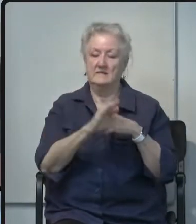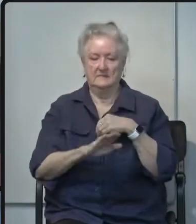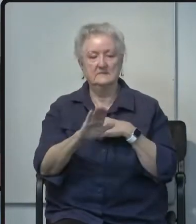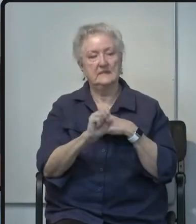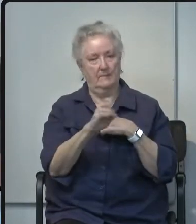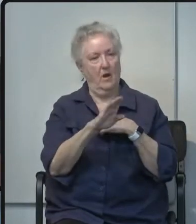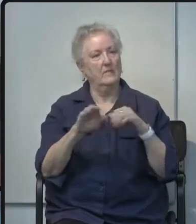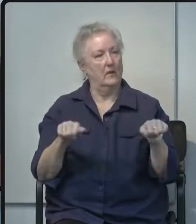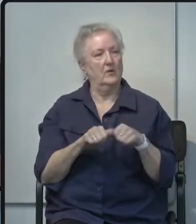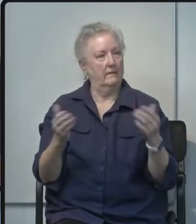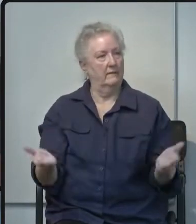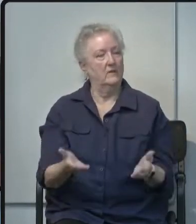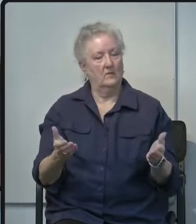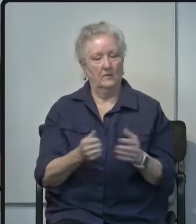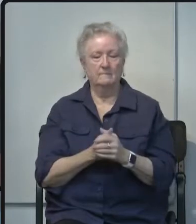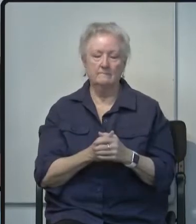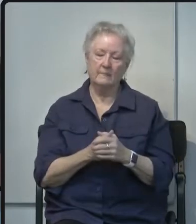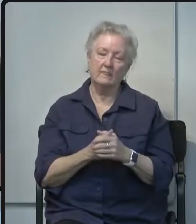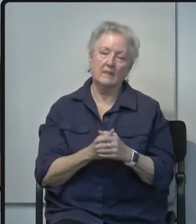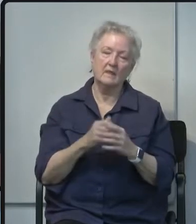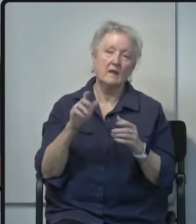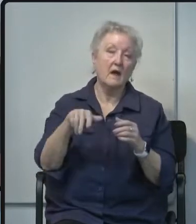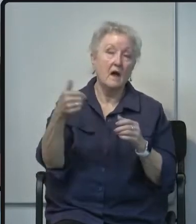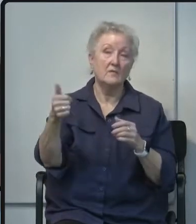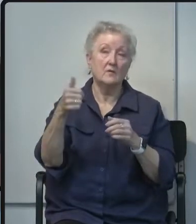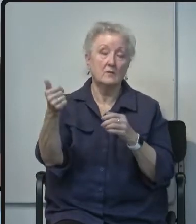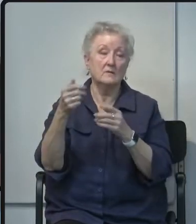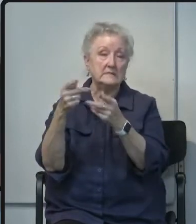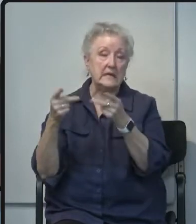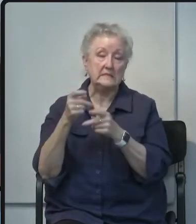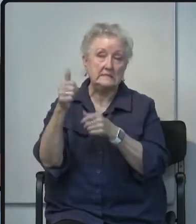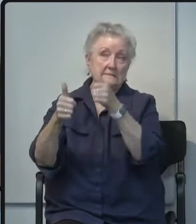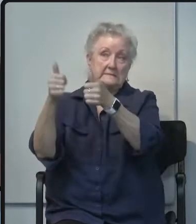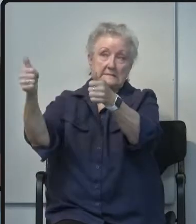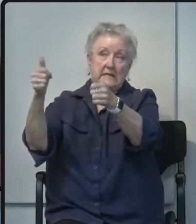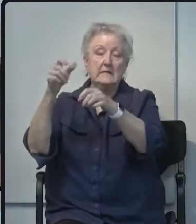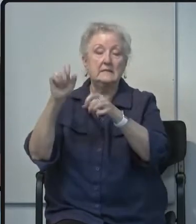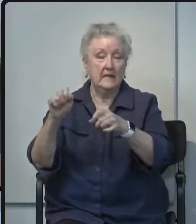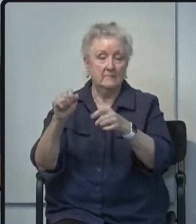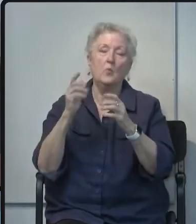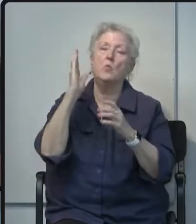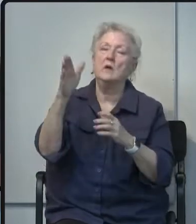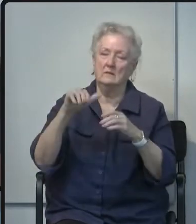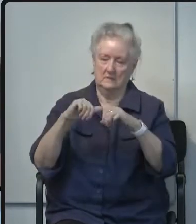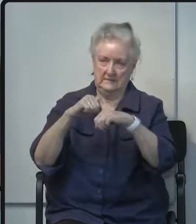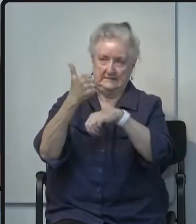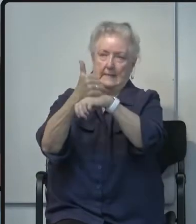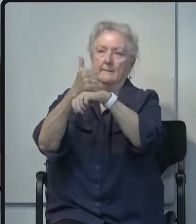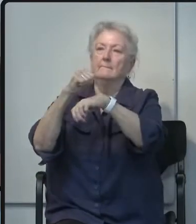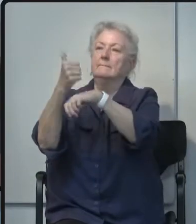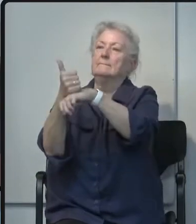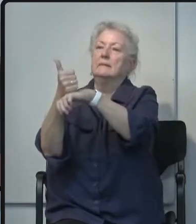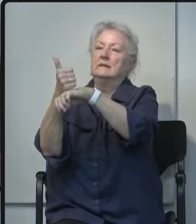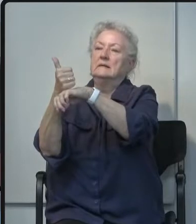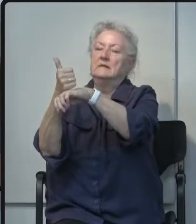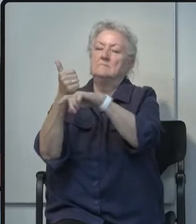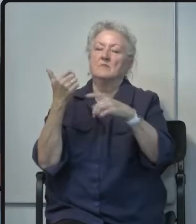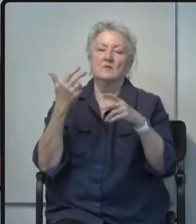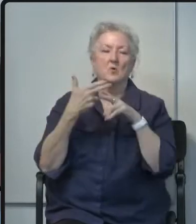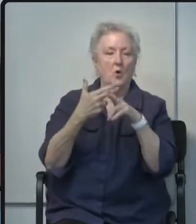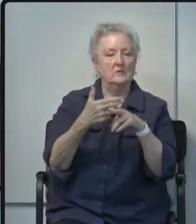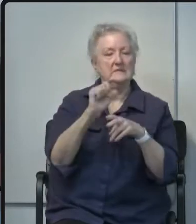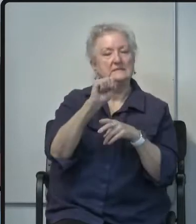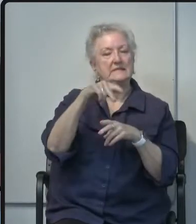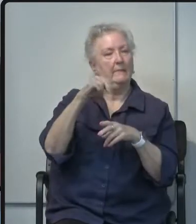area these alternate sites could be set up or will be set up as step-down units for